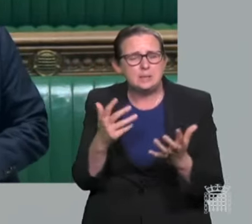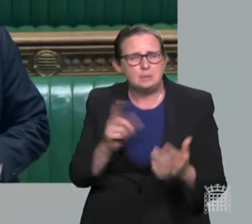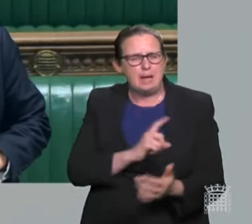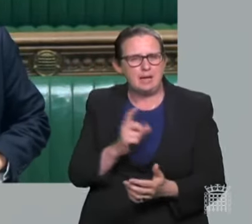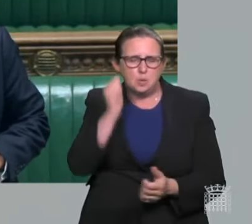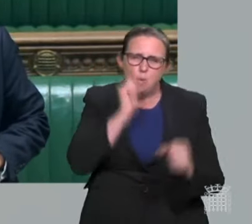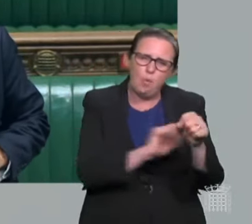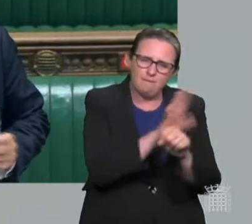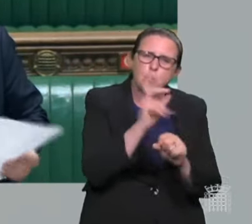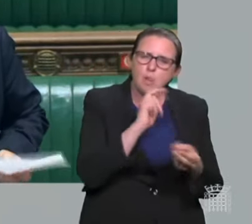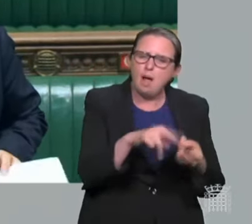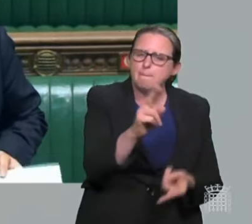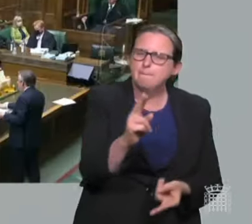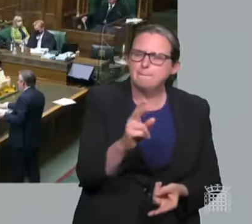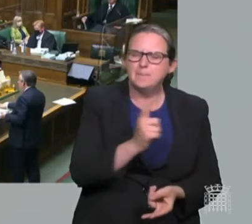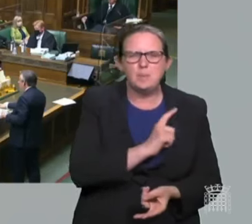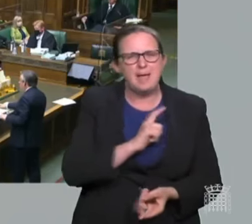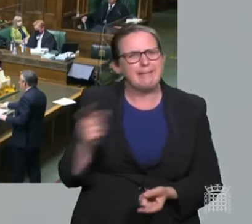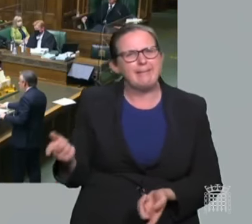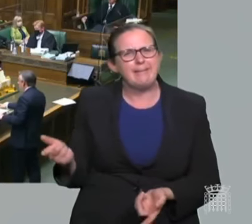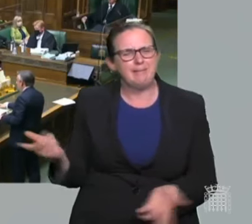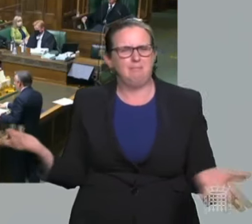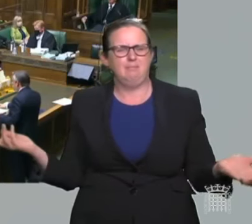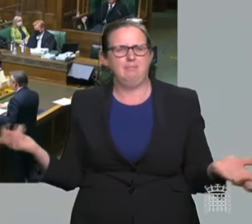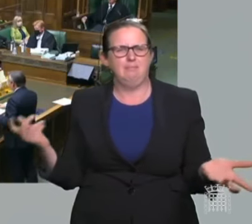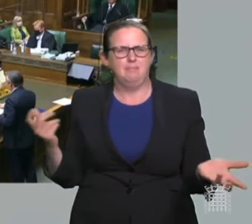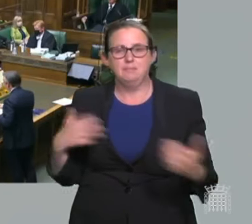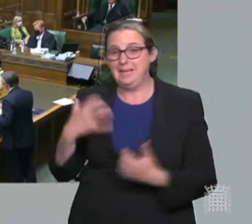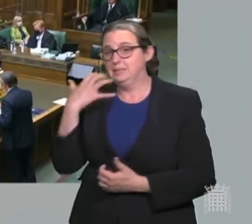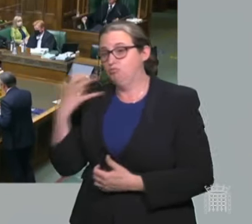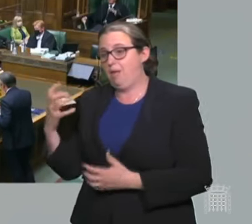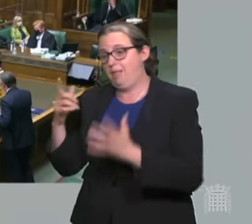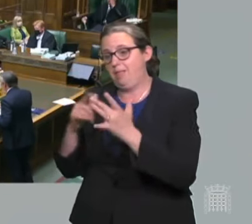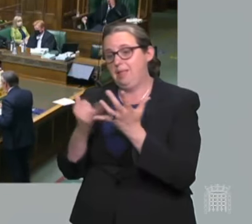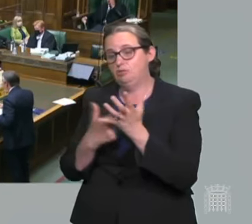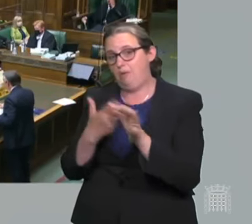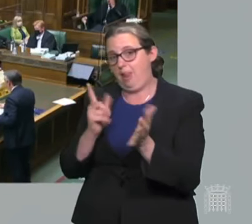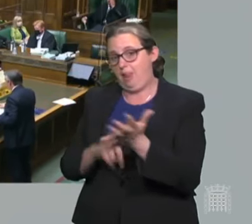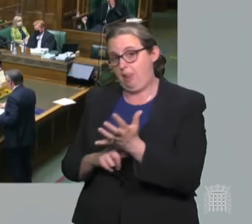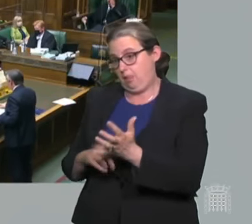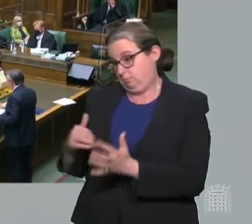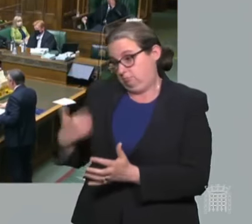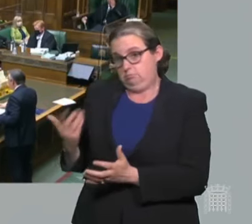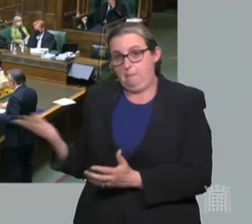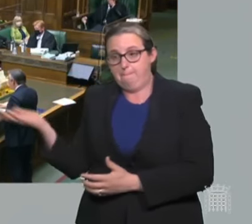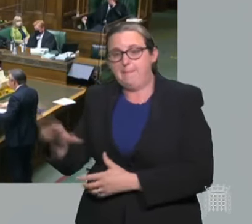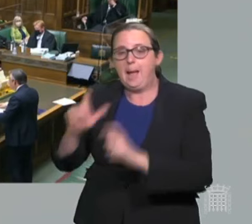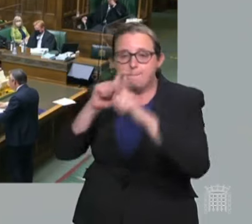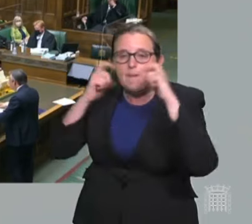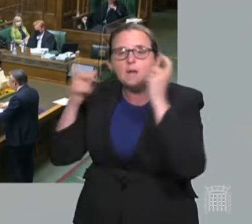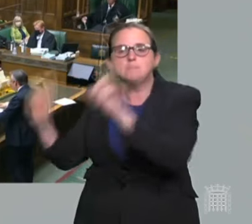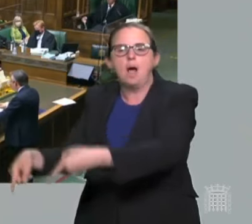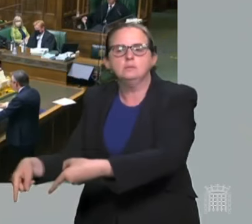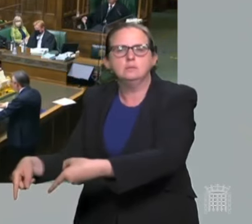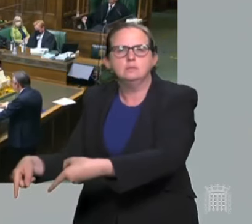rates will continue to rise? He'll be aware that Israel has reintroduced its mask mandate because of the Delta variant. So why is he